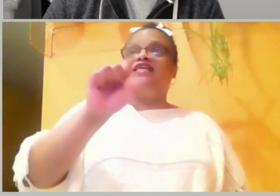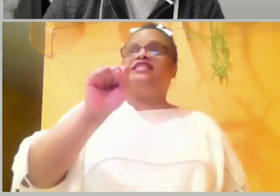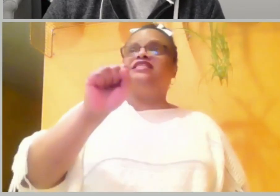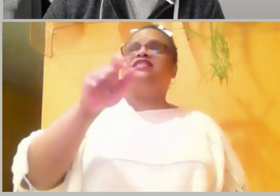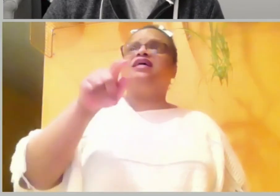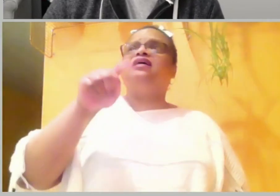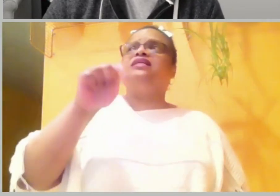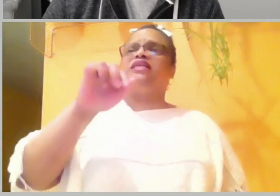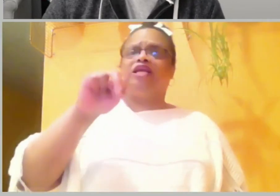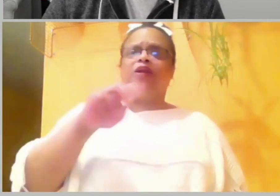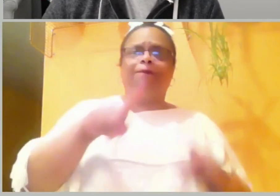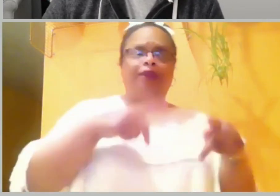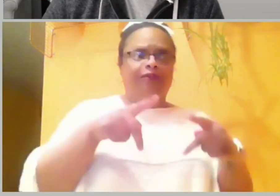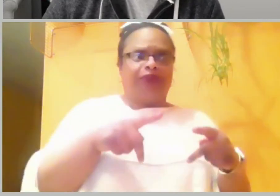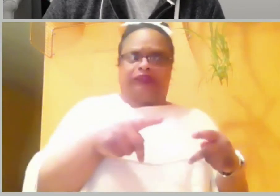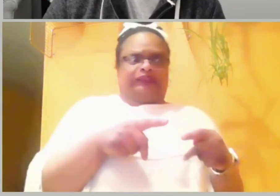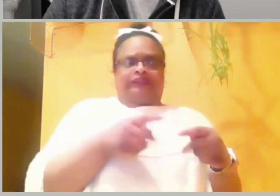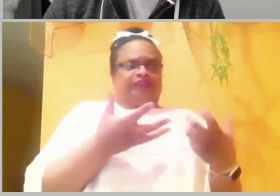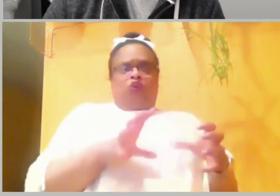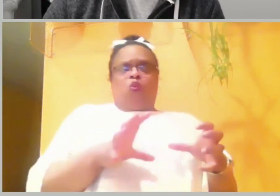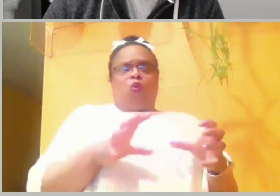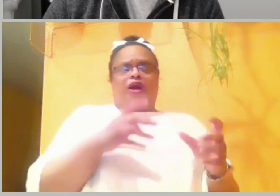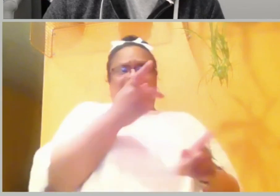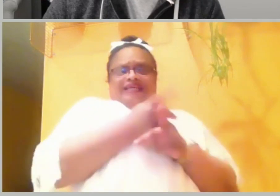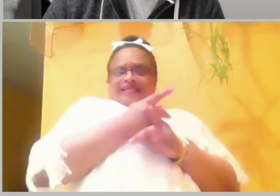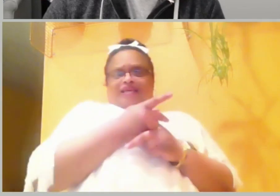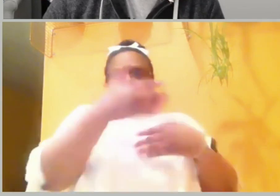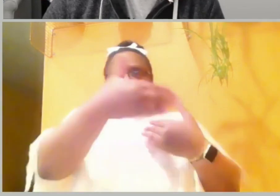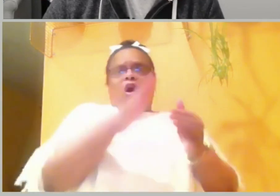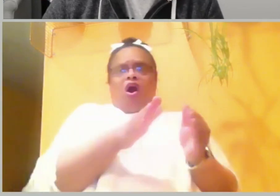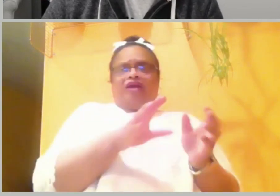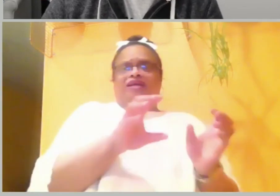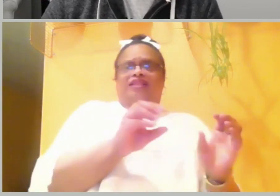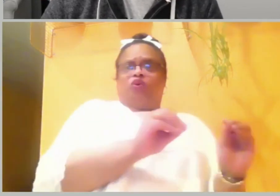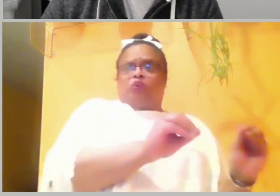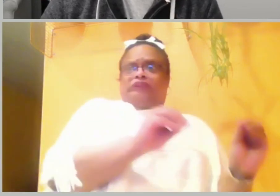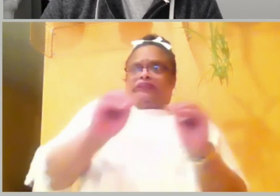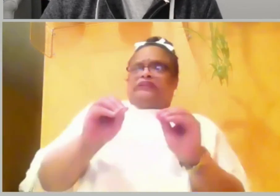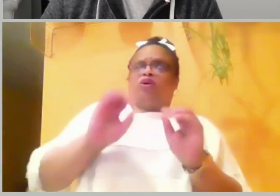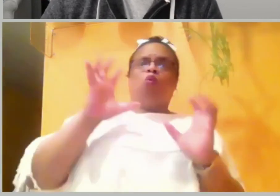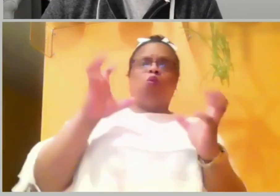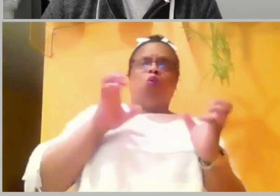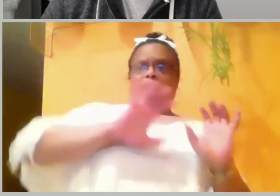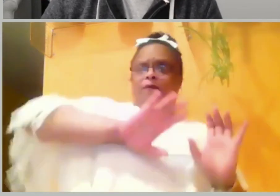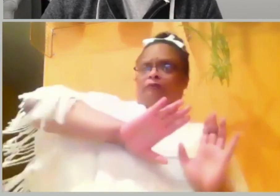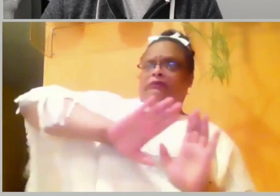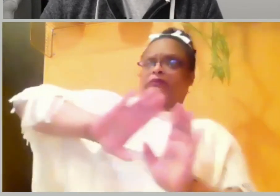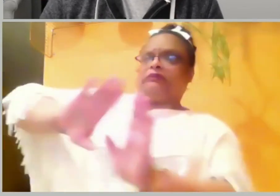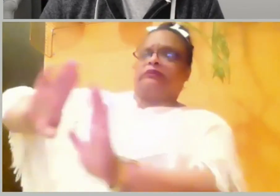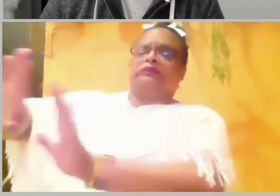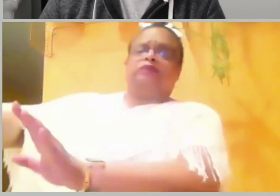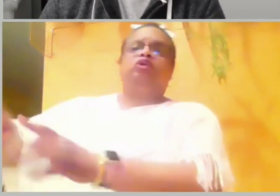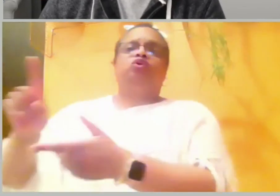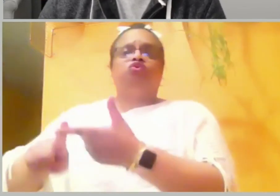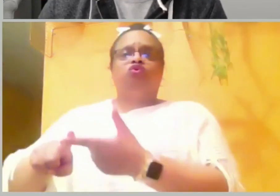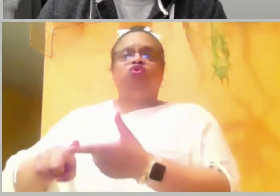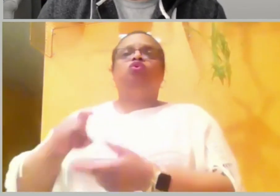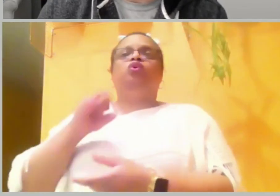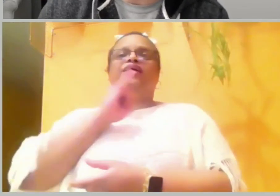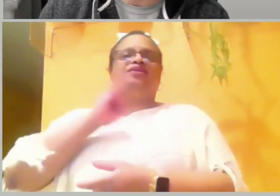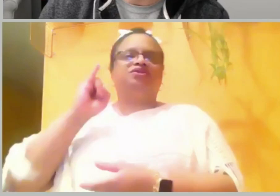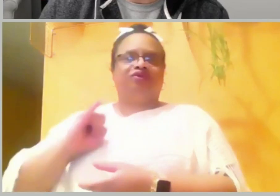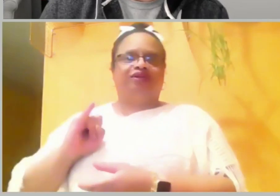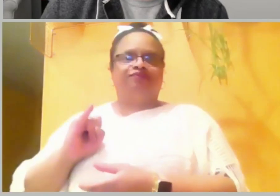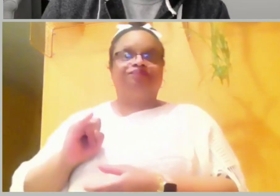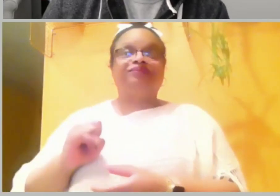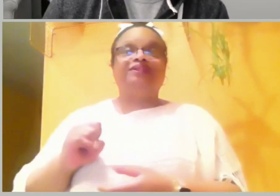how to carry the Ark. And here they are moving the Ark on a cart. That was sin number one. Mistake or sin number